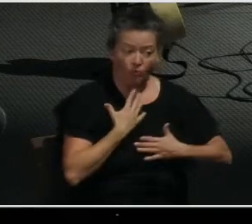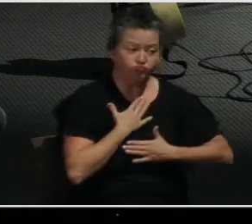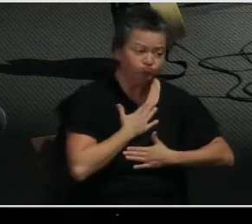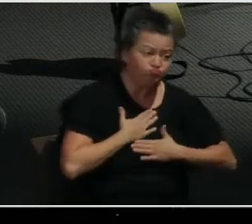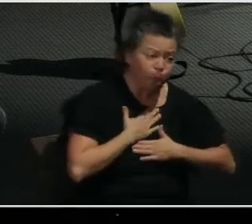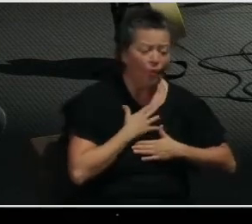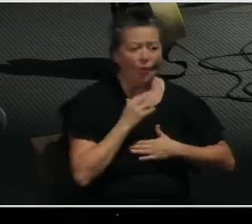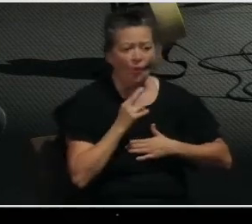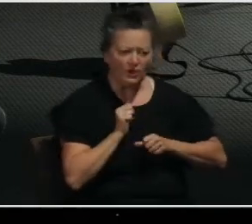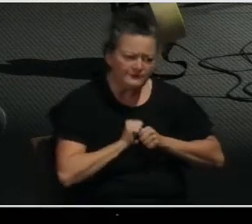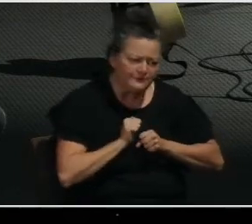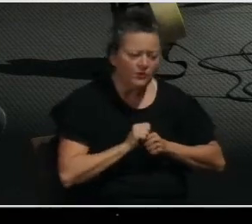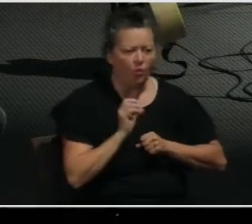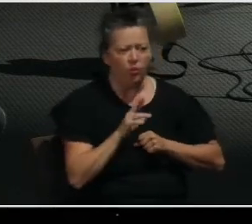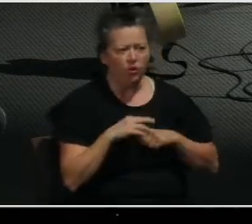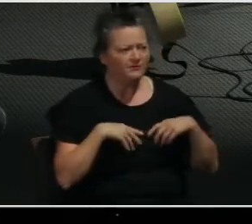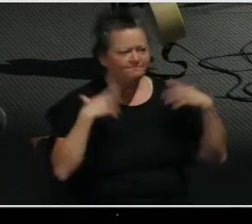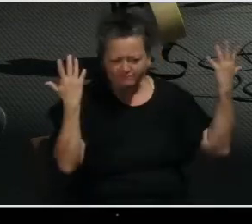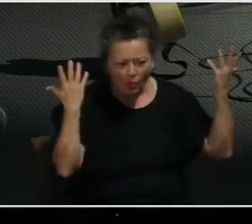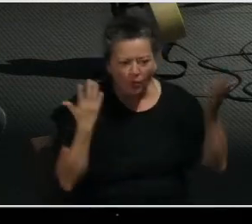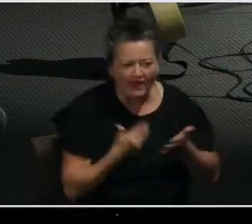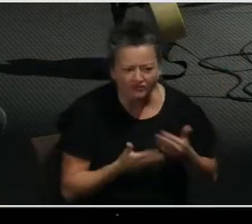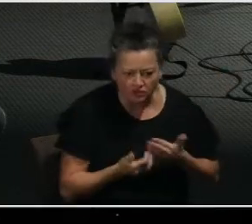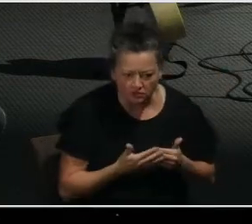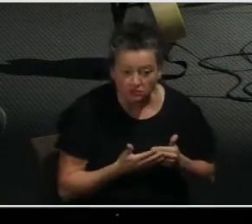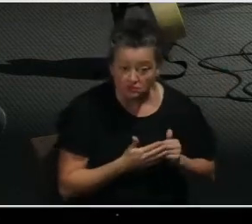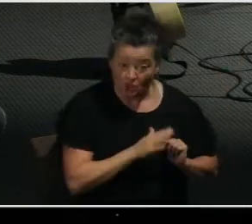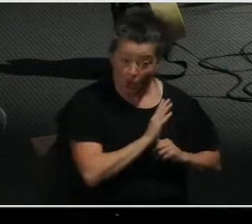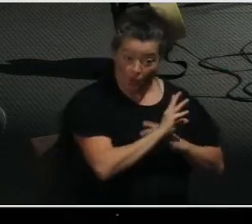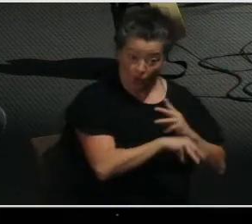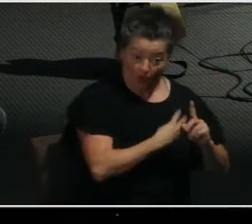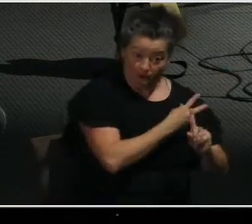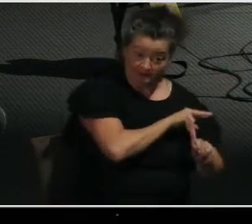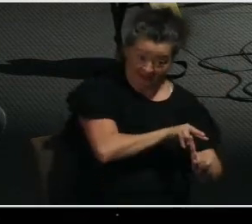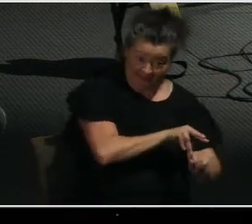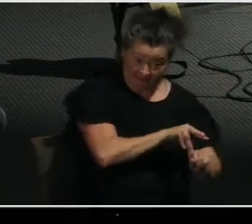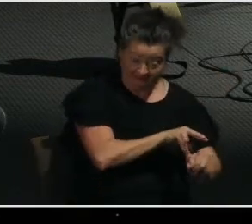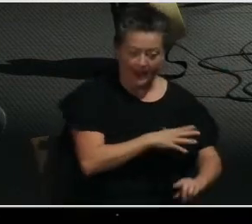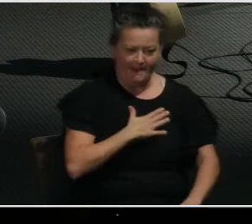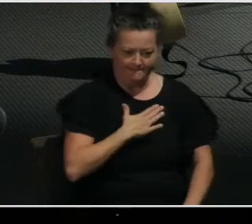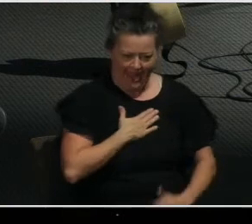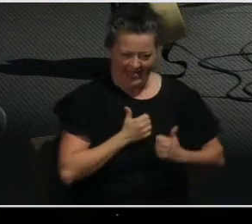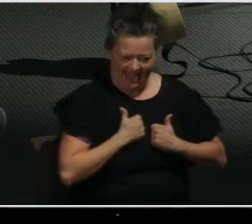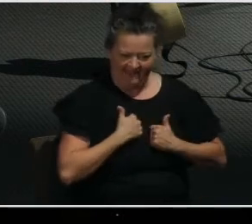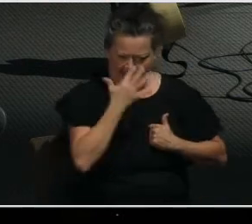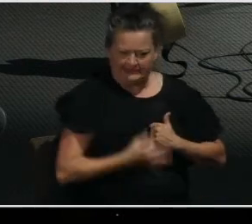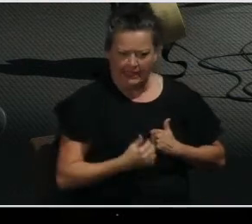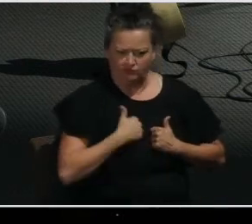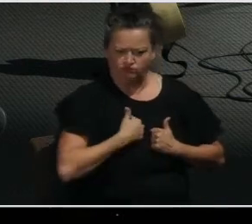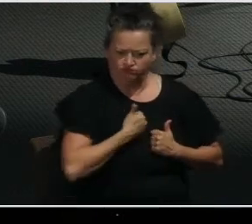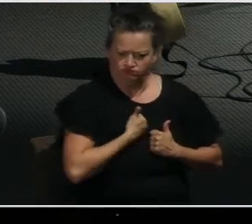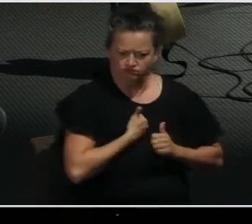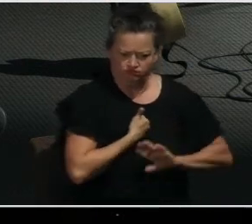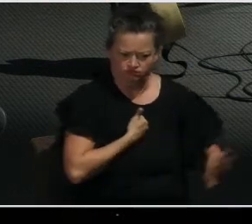endless partying. That's what I'm going to do. It's my life and I get to do whatever I want with it.